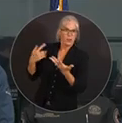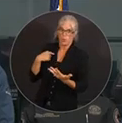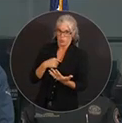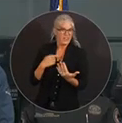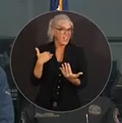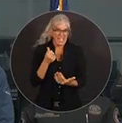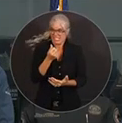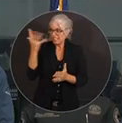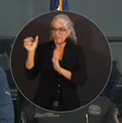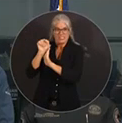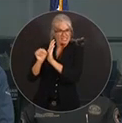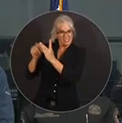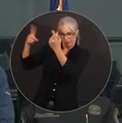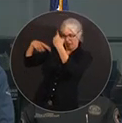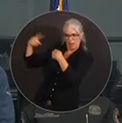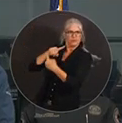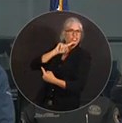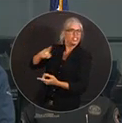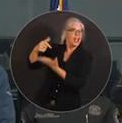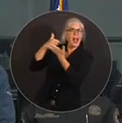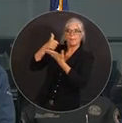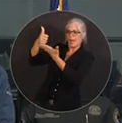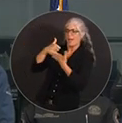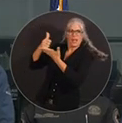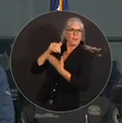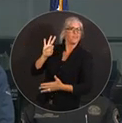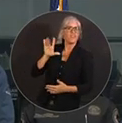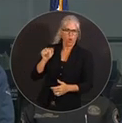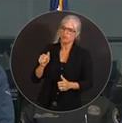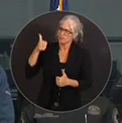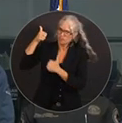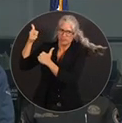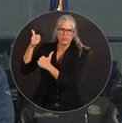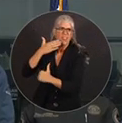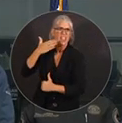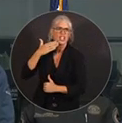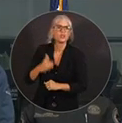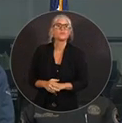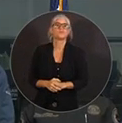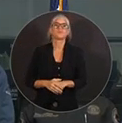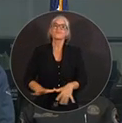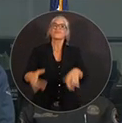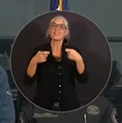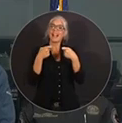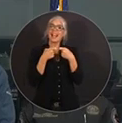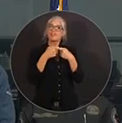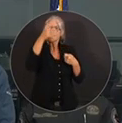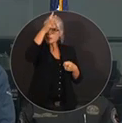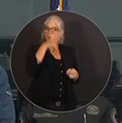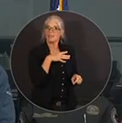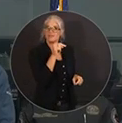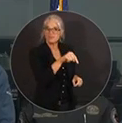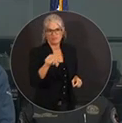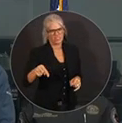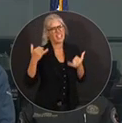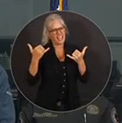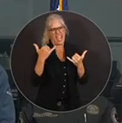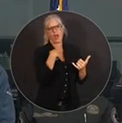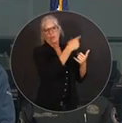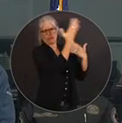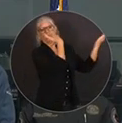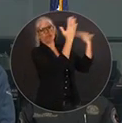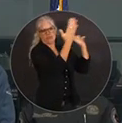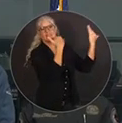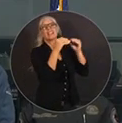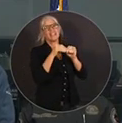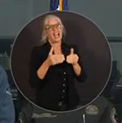that have stepped up to help us. Linemen and power restoration resources are being marshaled in advance of the